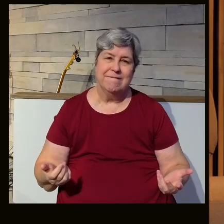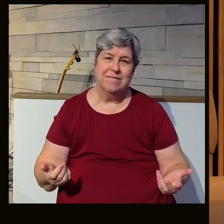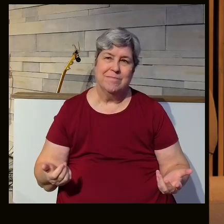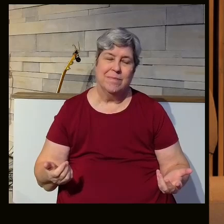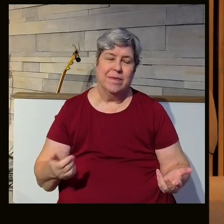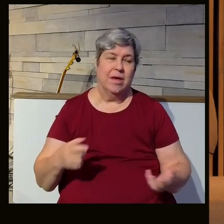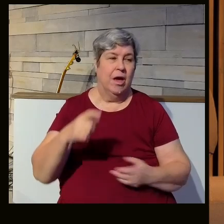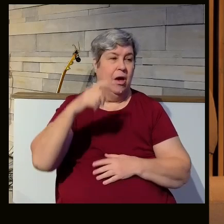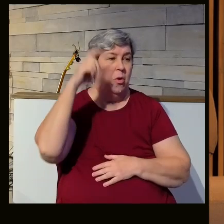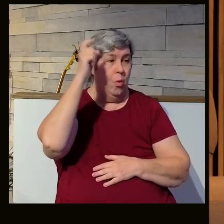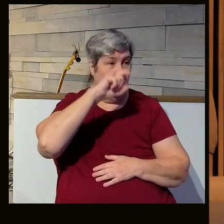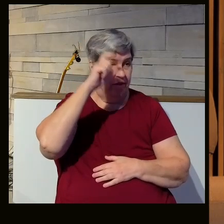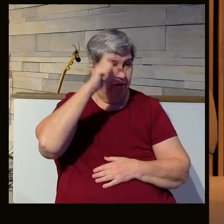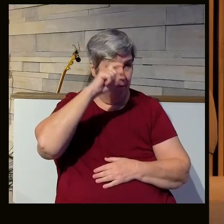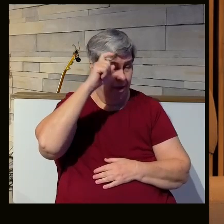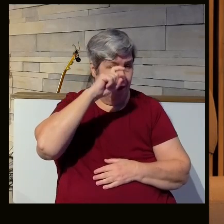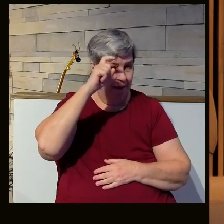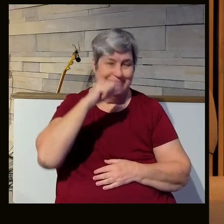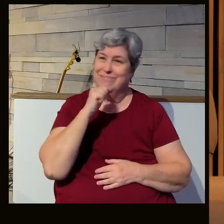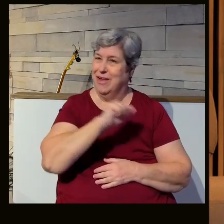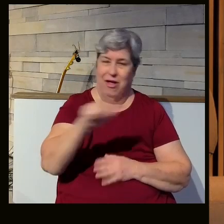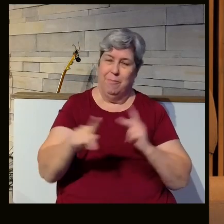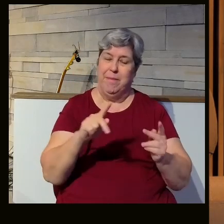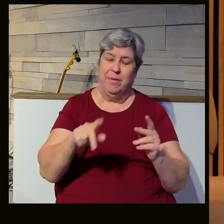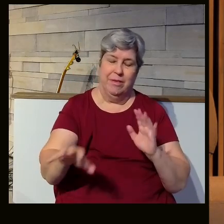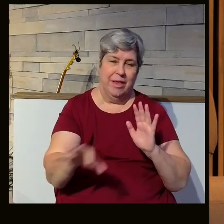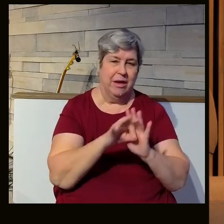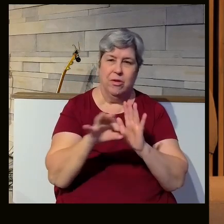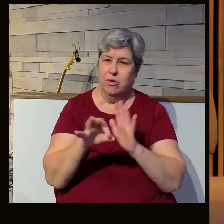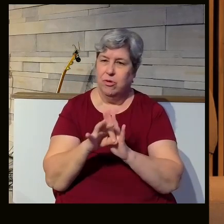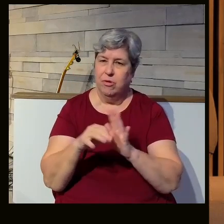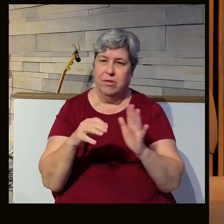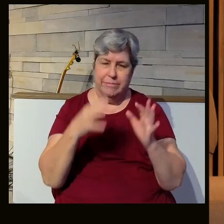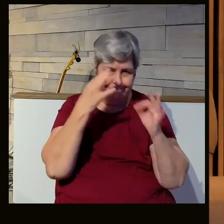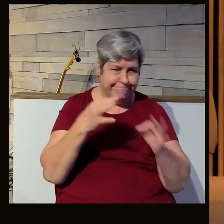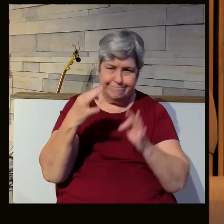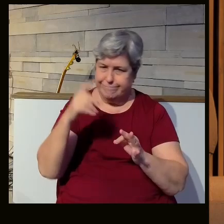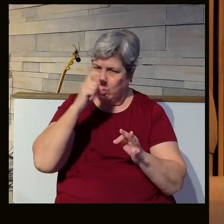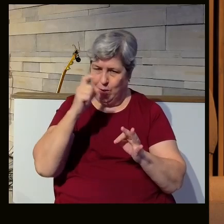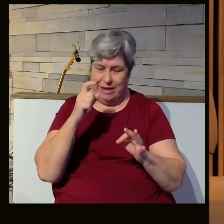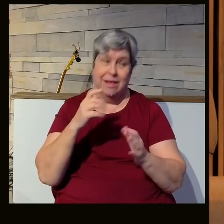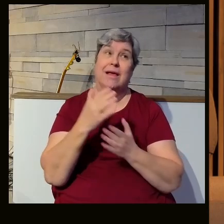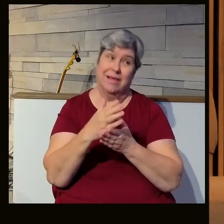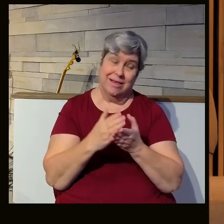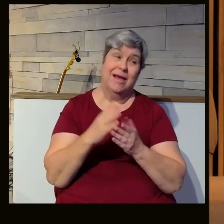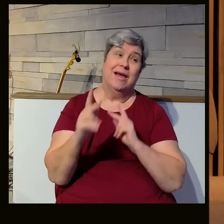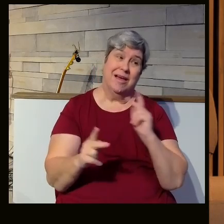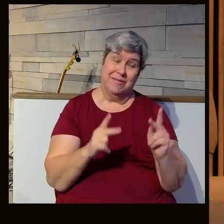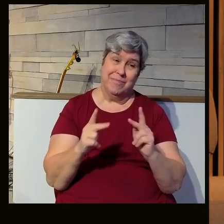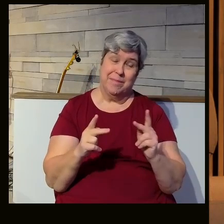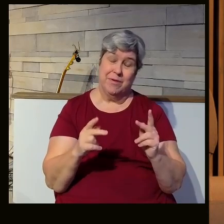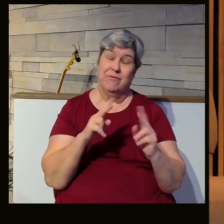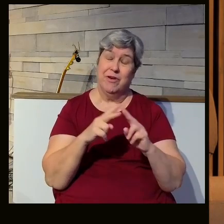Folks, wisdom. Not everybody makes wise choices. And some folks make